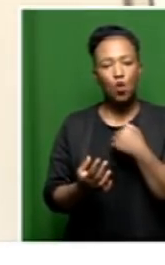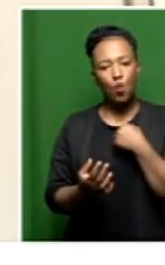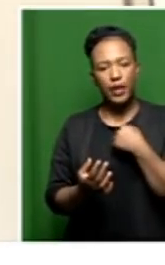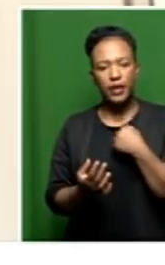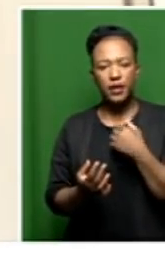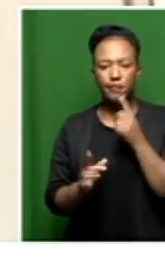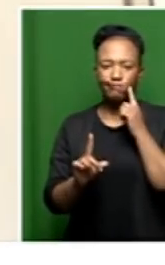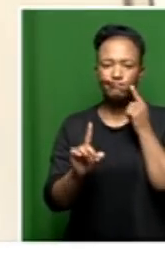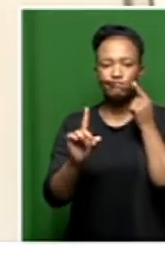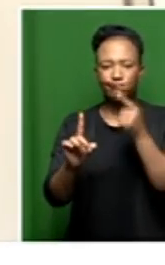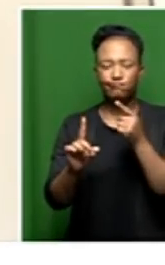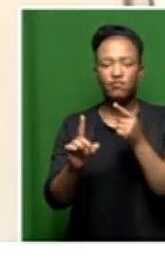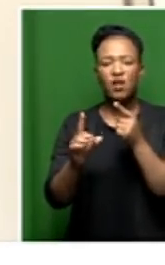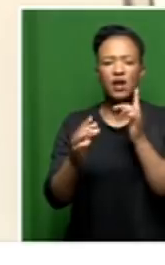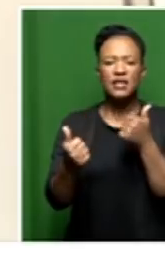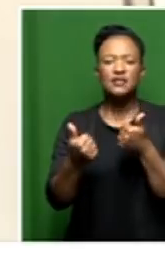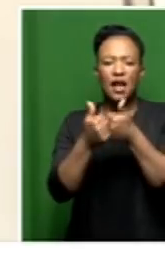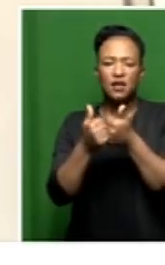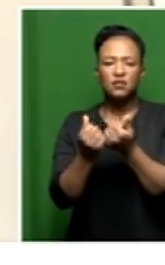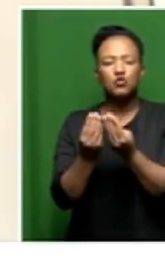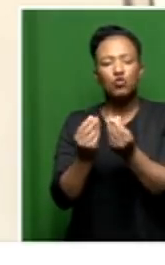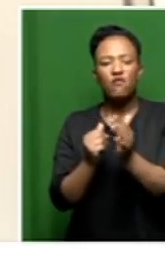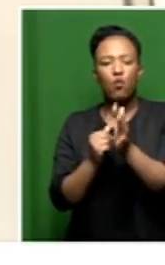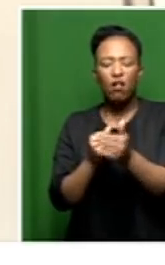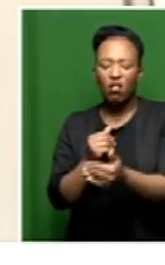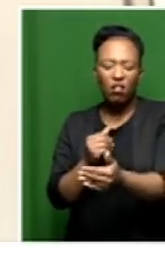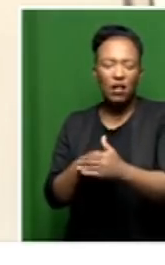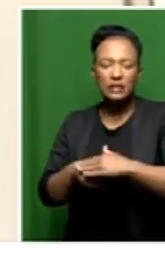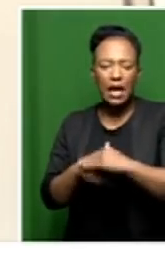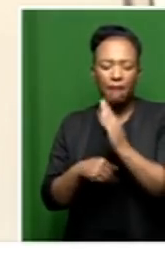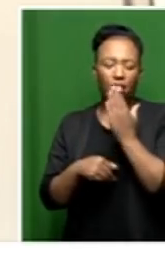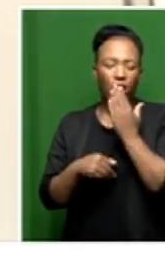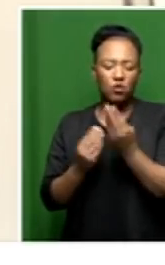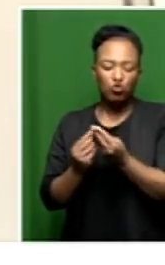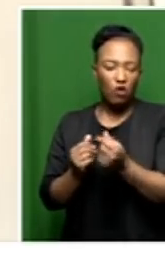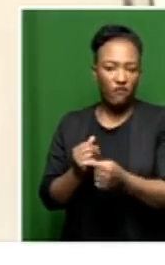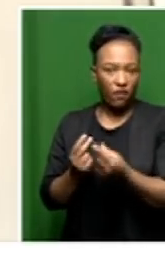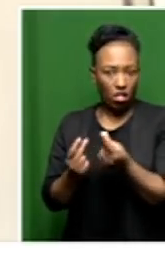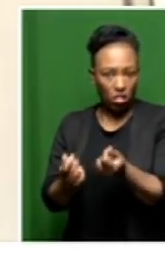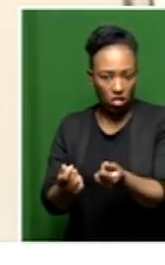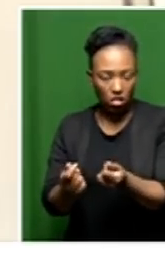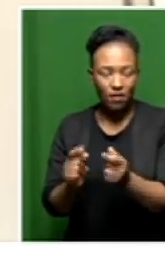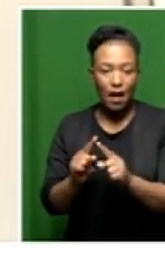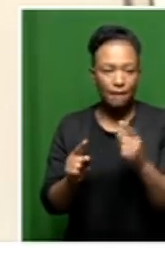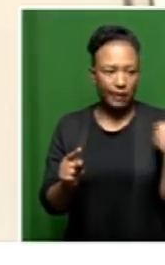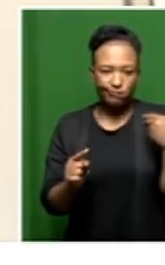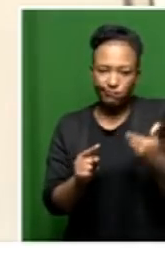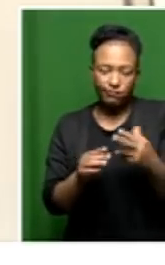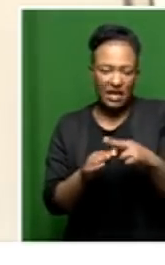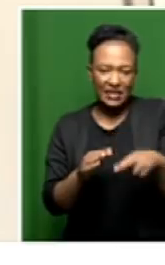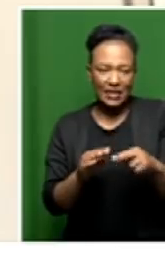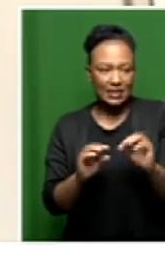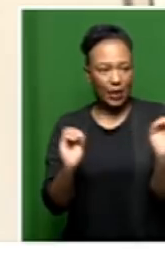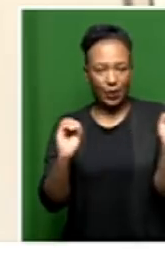those challenges would be addressed within a very short space of time. However, it has not yielded the results that the